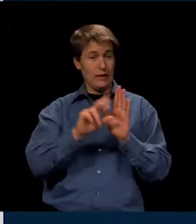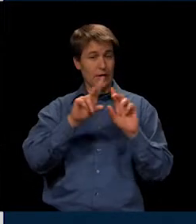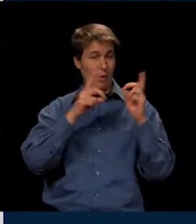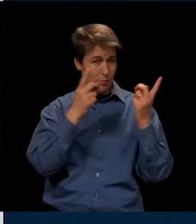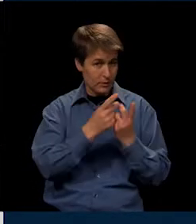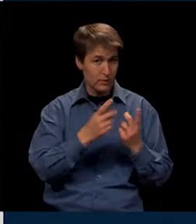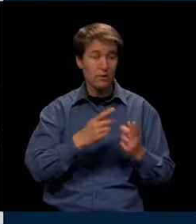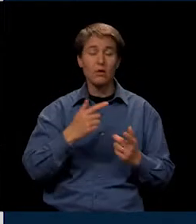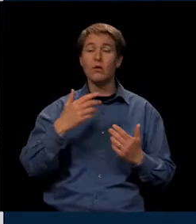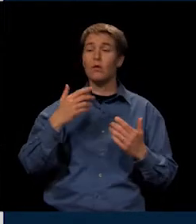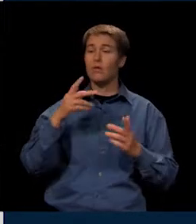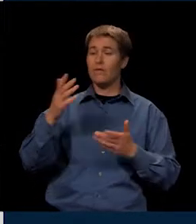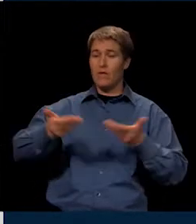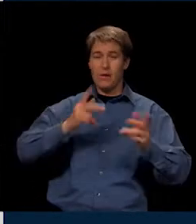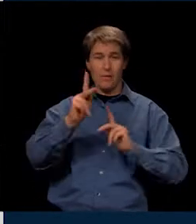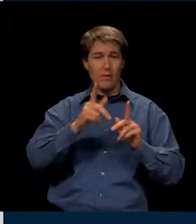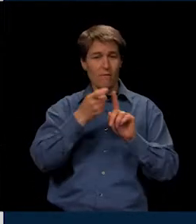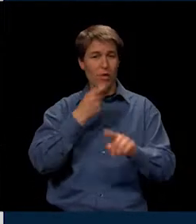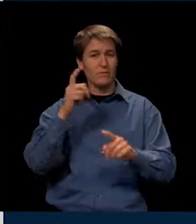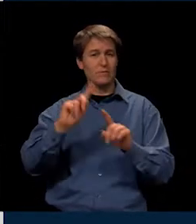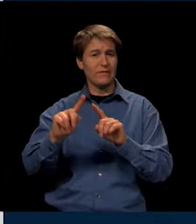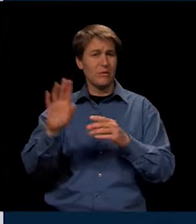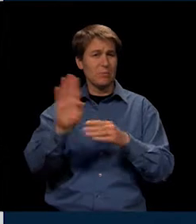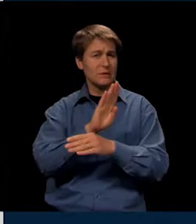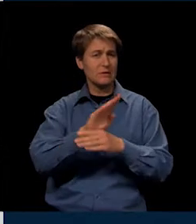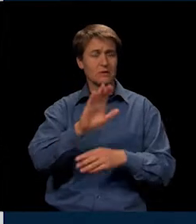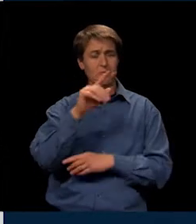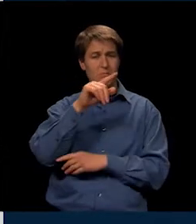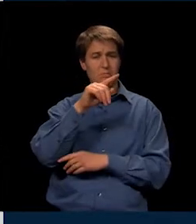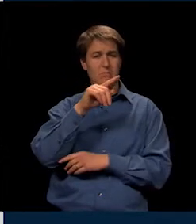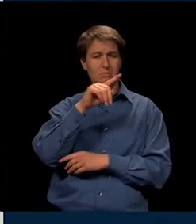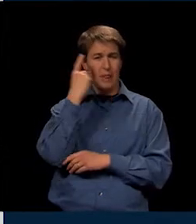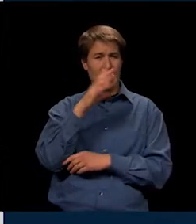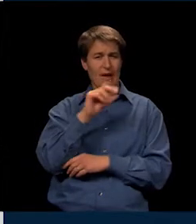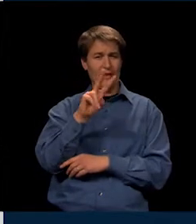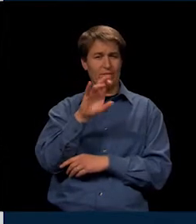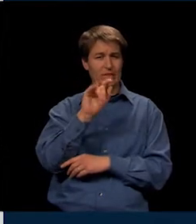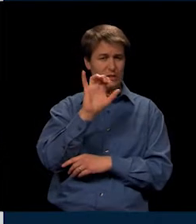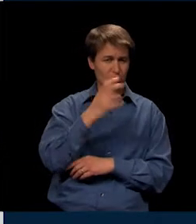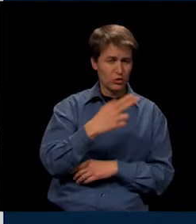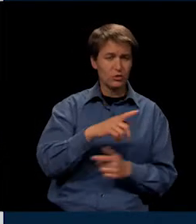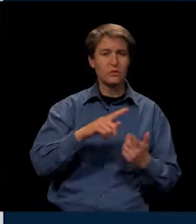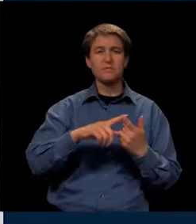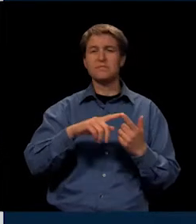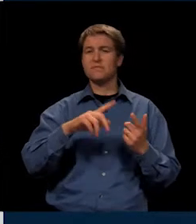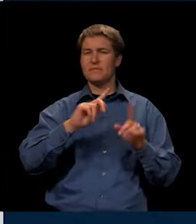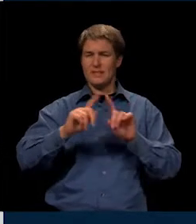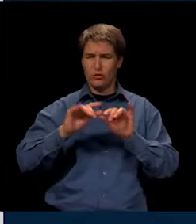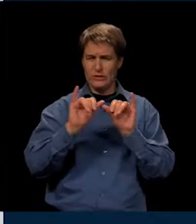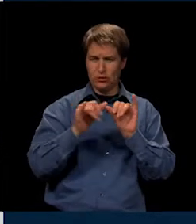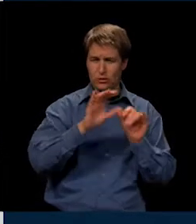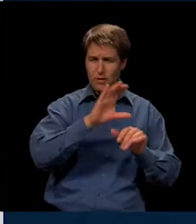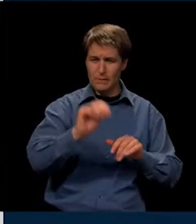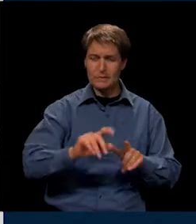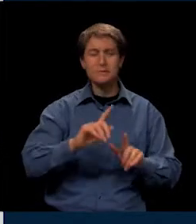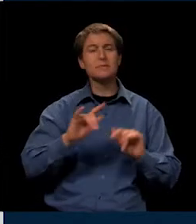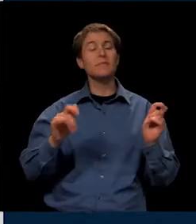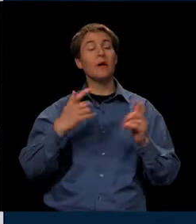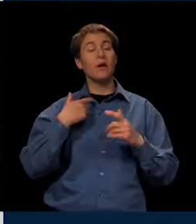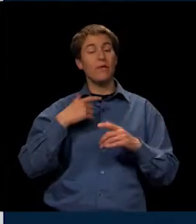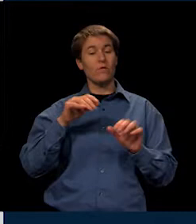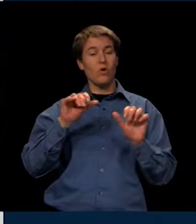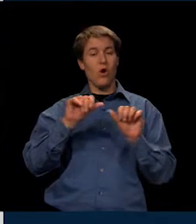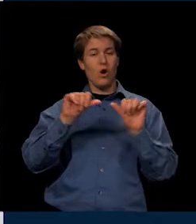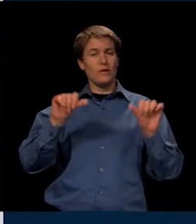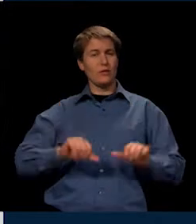We had individuals from businesses, Black and Veatch and Burns and McDonald and Kewel Power. We had individuals from our architectural